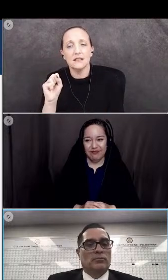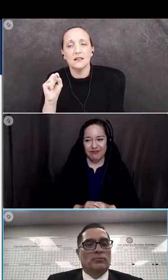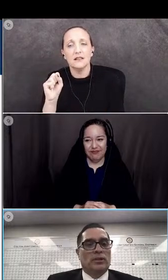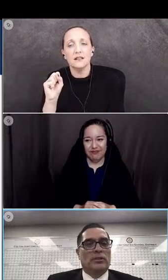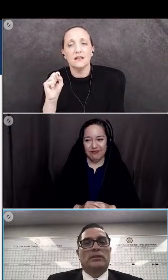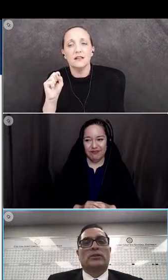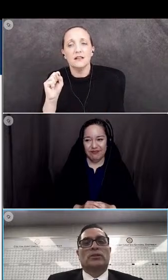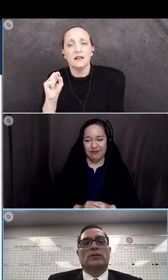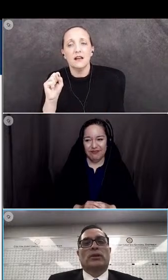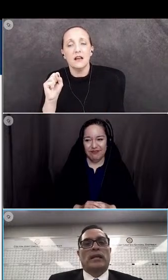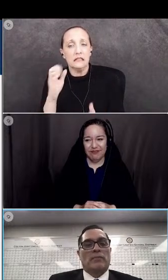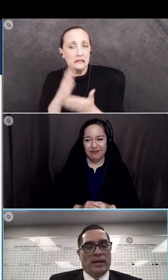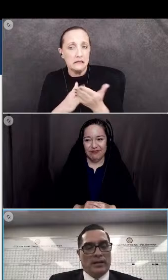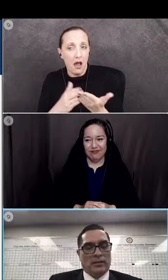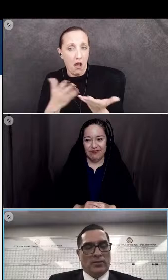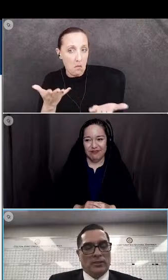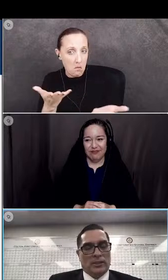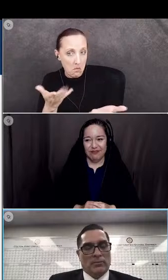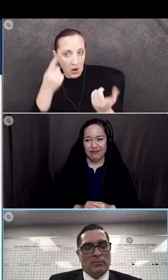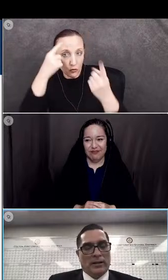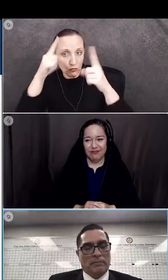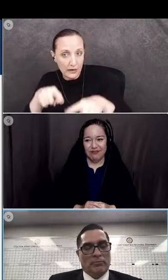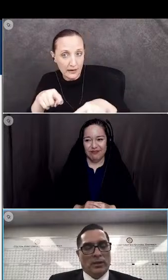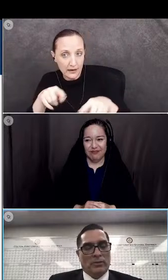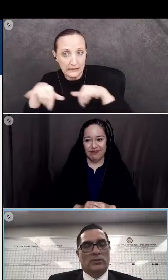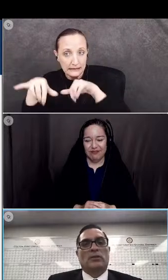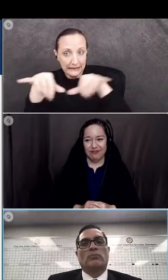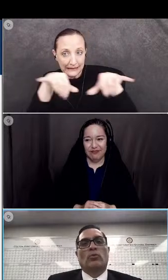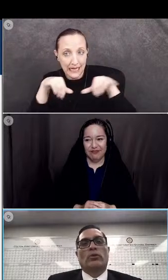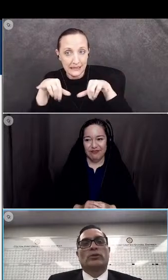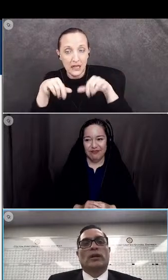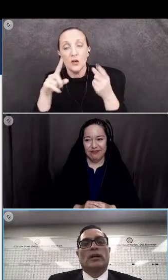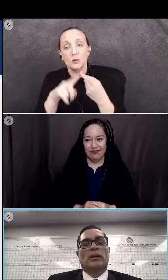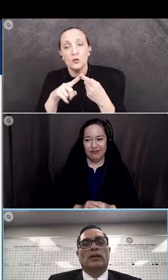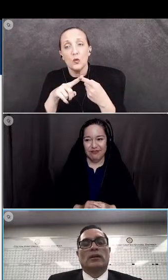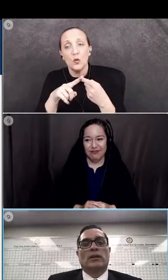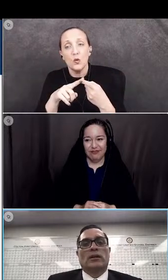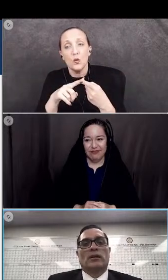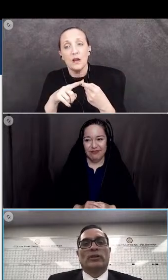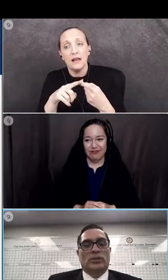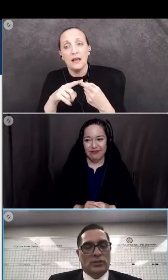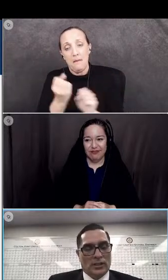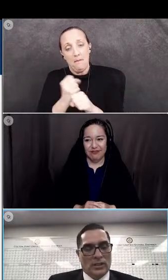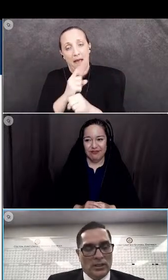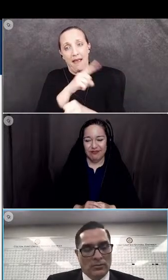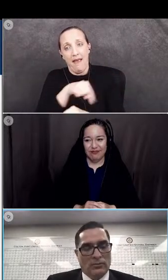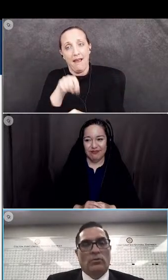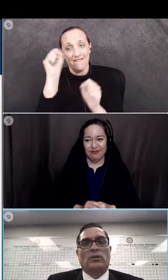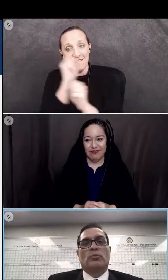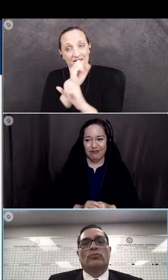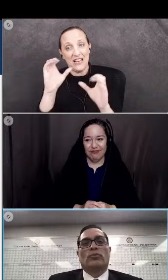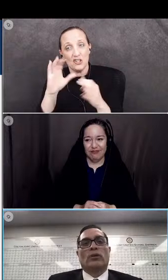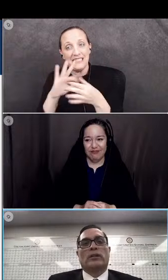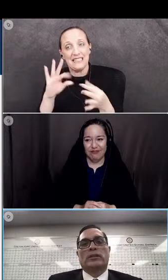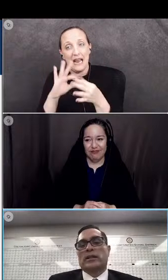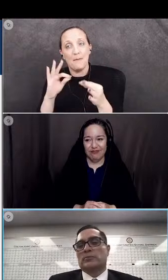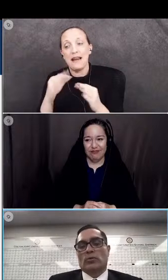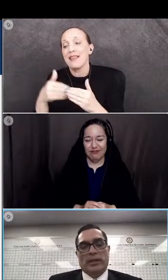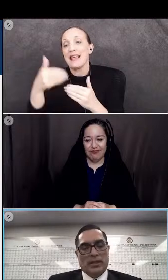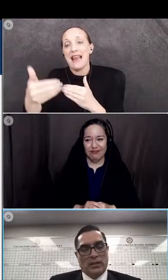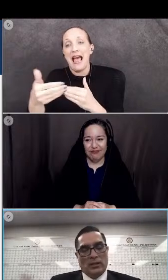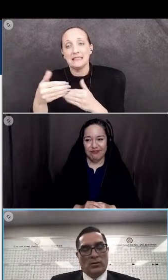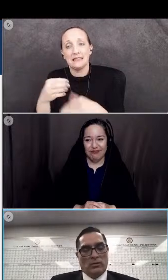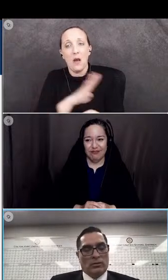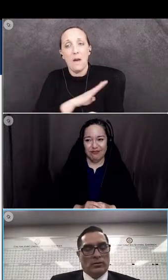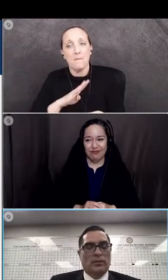consensus to bring that back the vision statement back if it's the board's uh wishes for approval at the